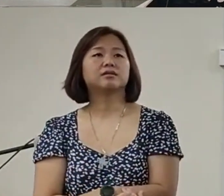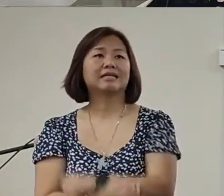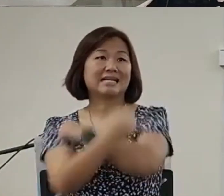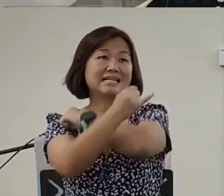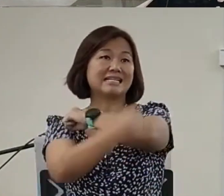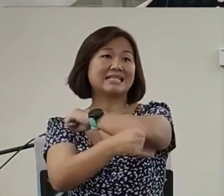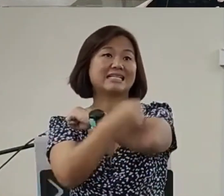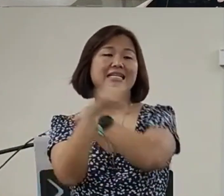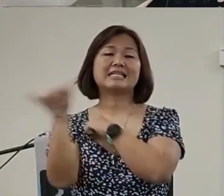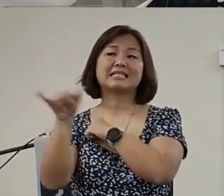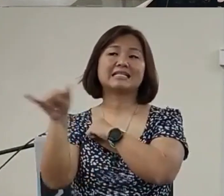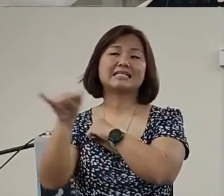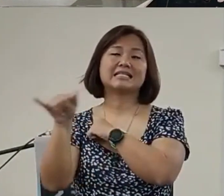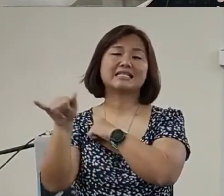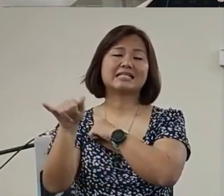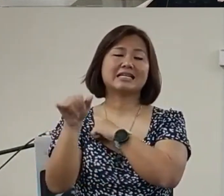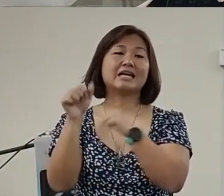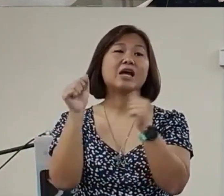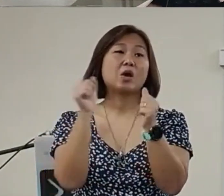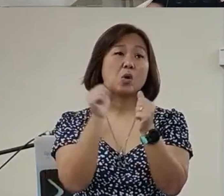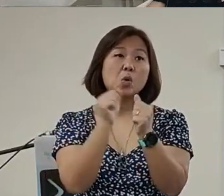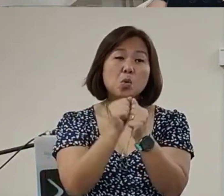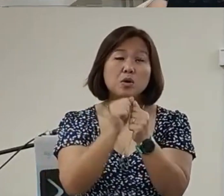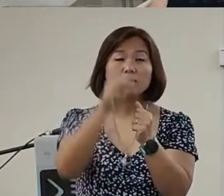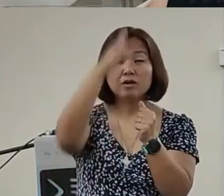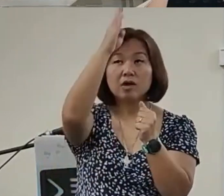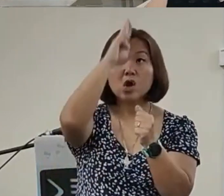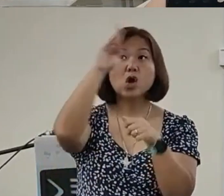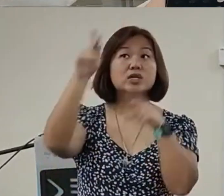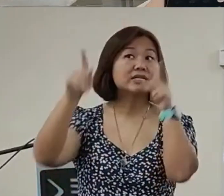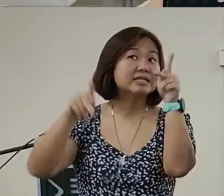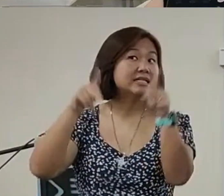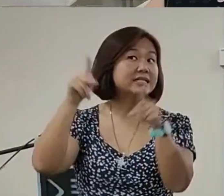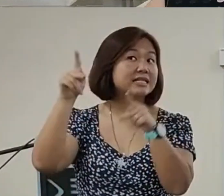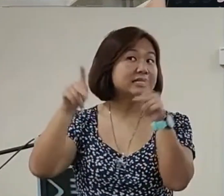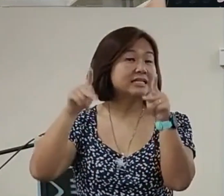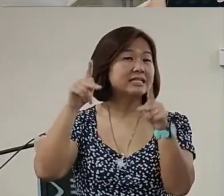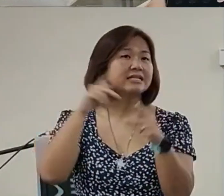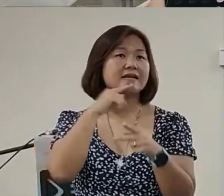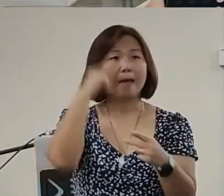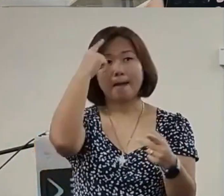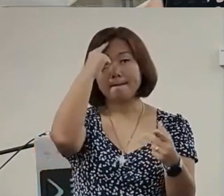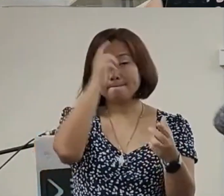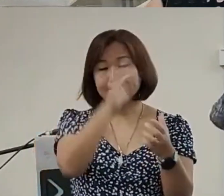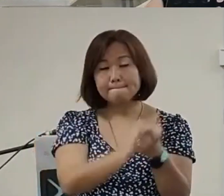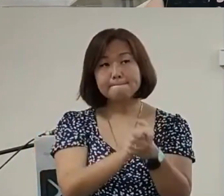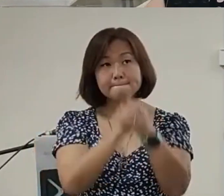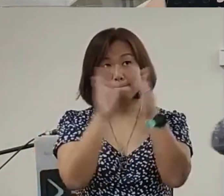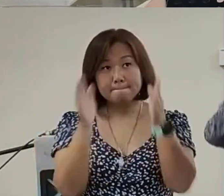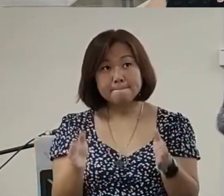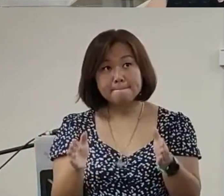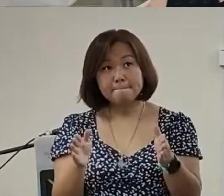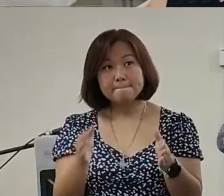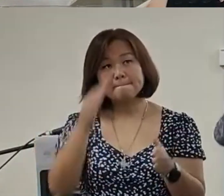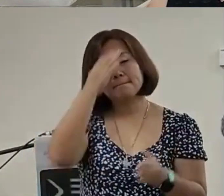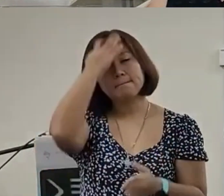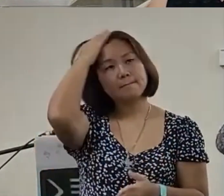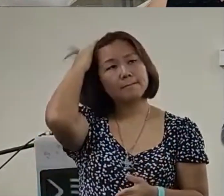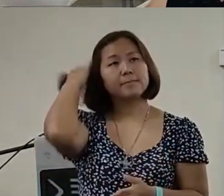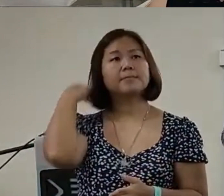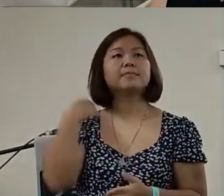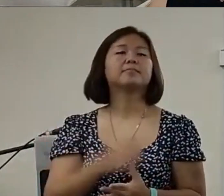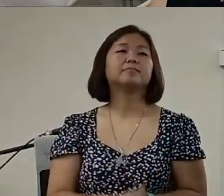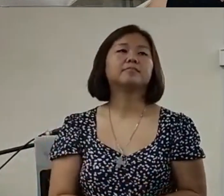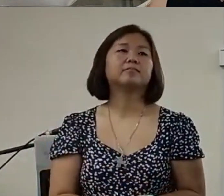Israel you are you are speaking to you because Israel is they are believers they are believers of the God of